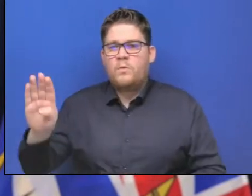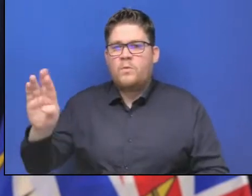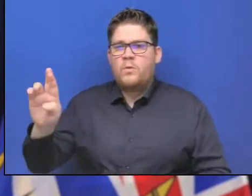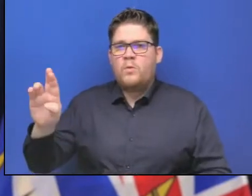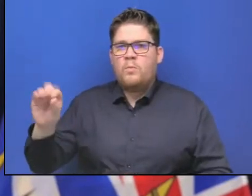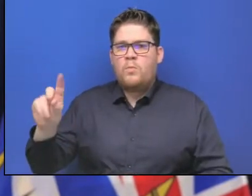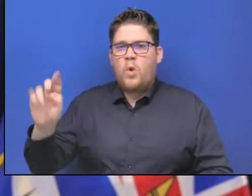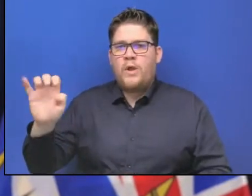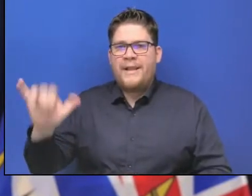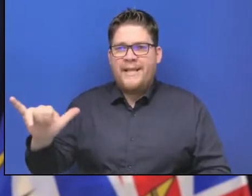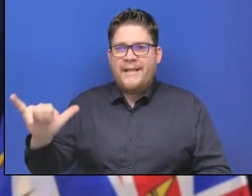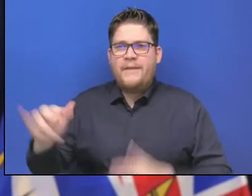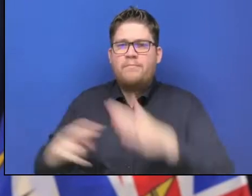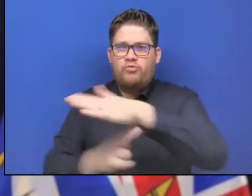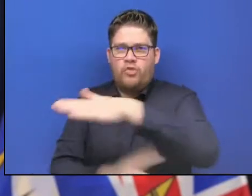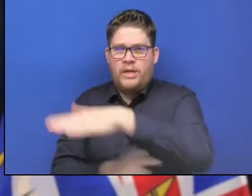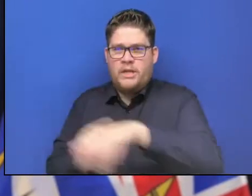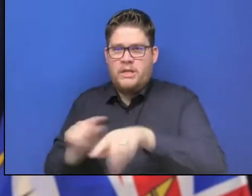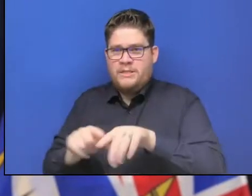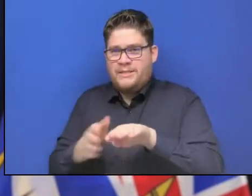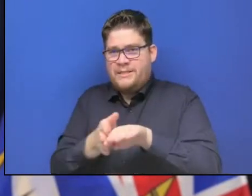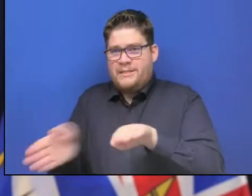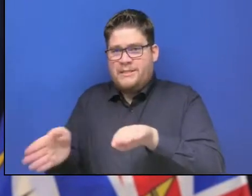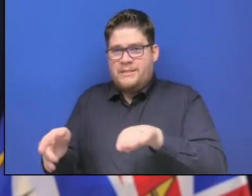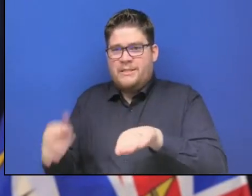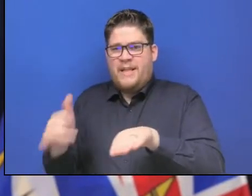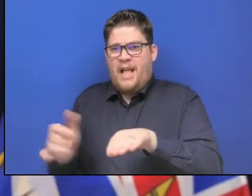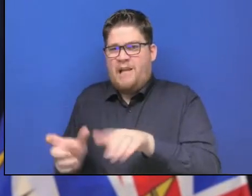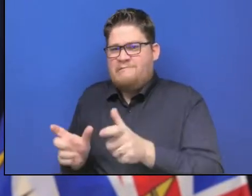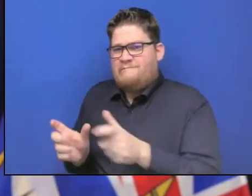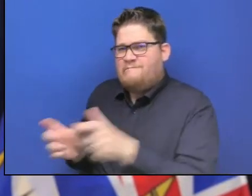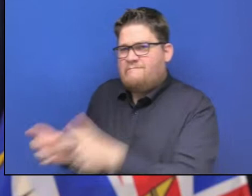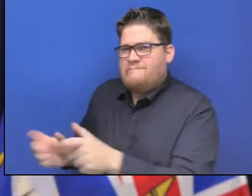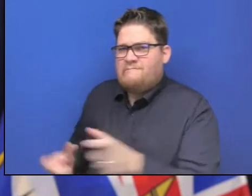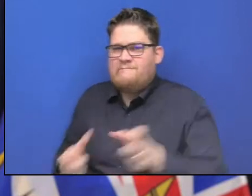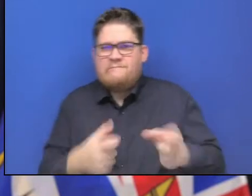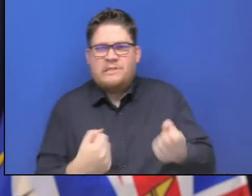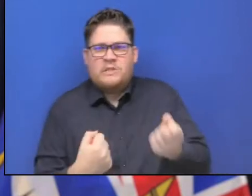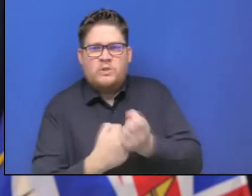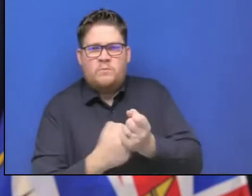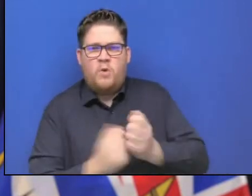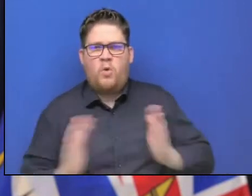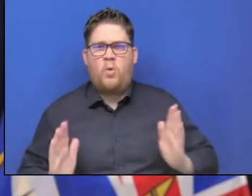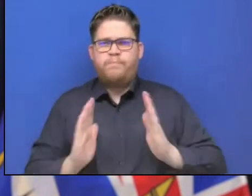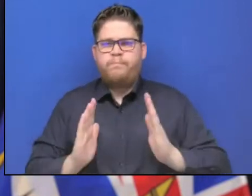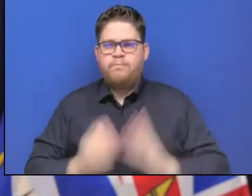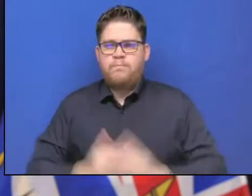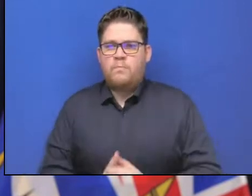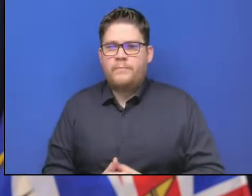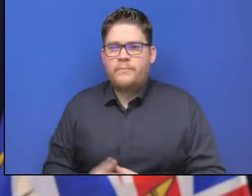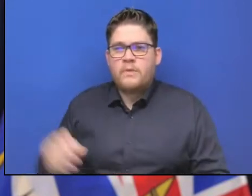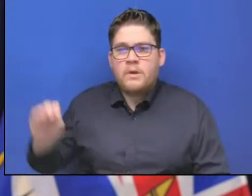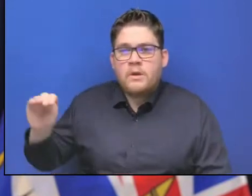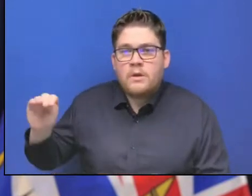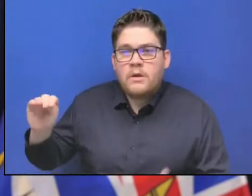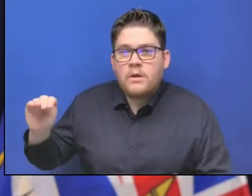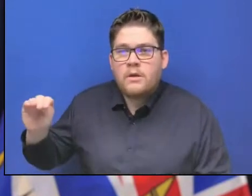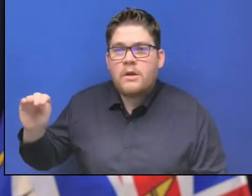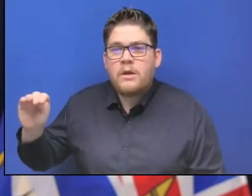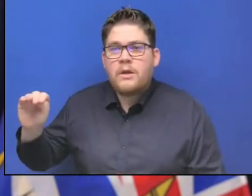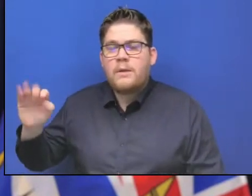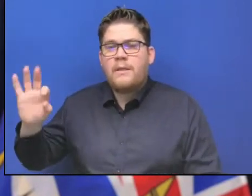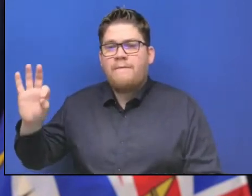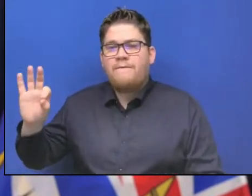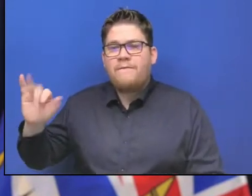-ments there. At the Murray Flats, we are currently rebuilding lanes at 4 different sites. And we are also conducting